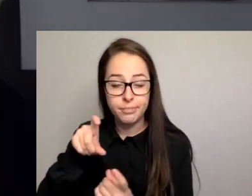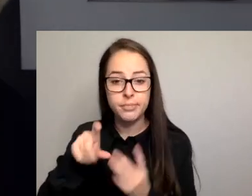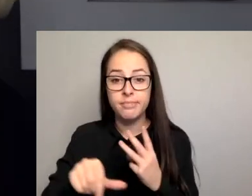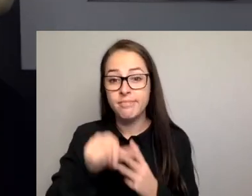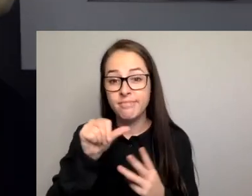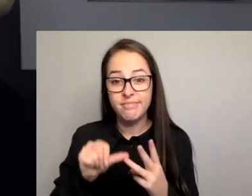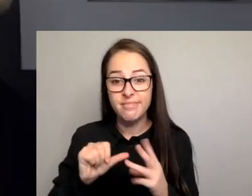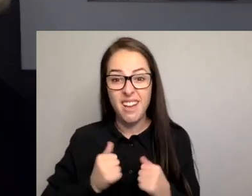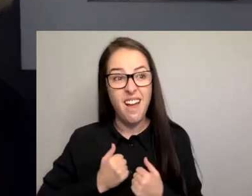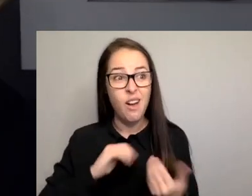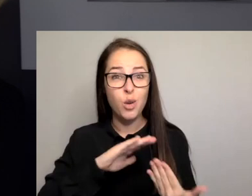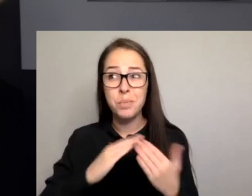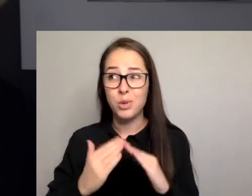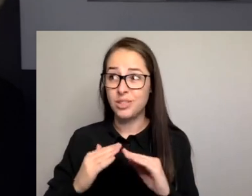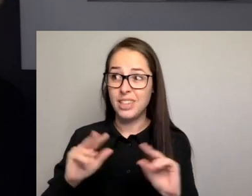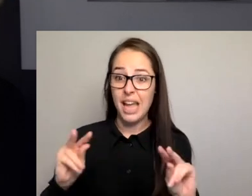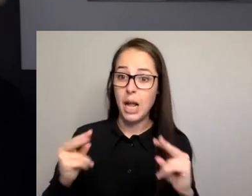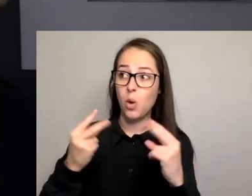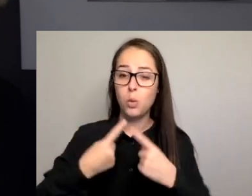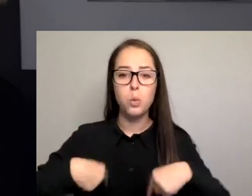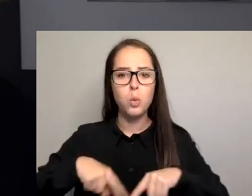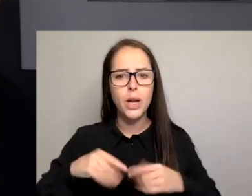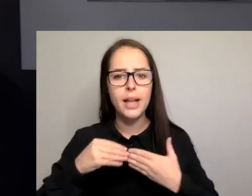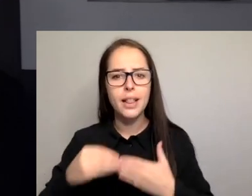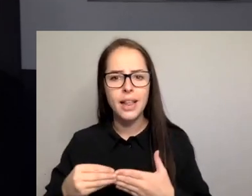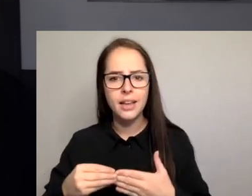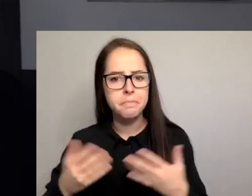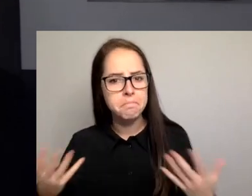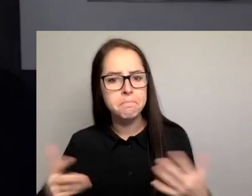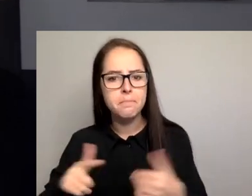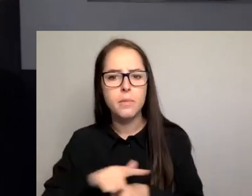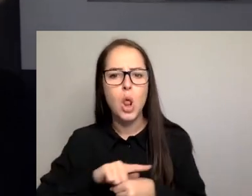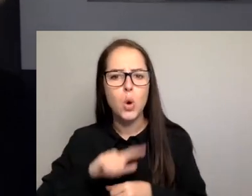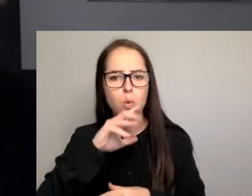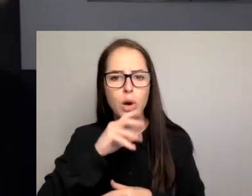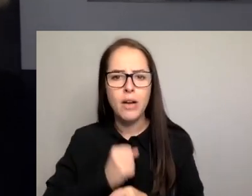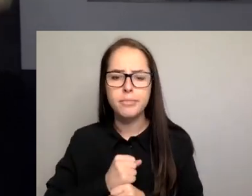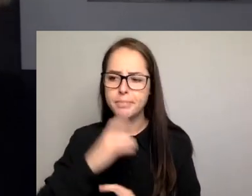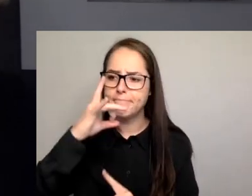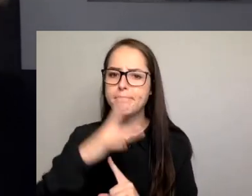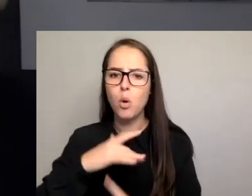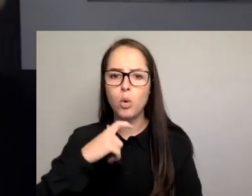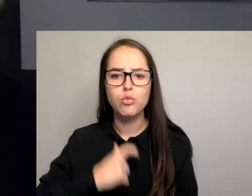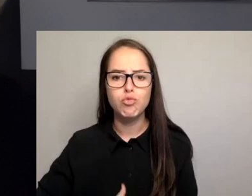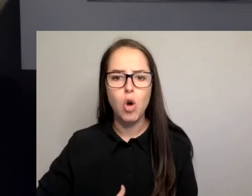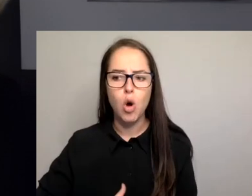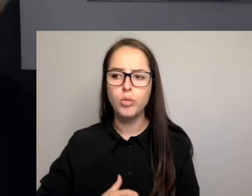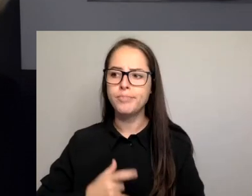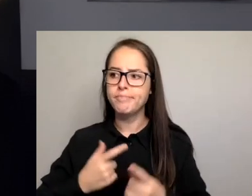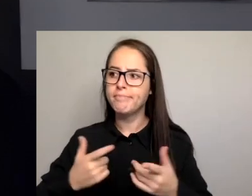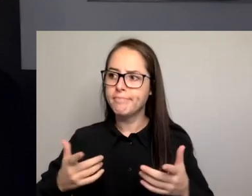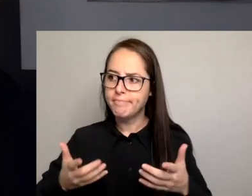for leadership and that's why as local governments we do have a critical role in starting the conversation